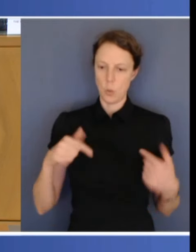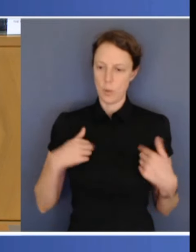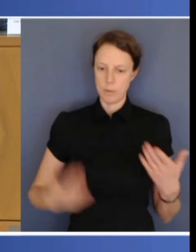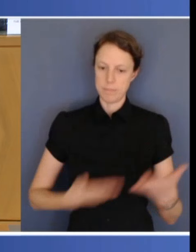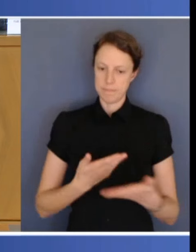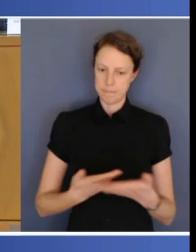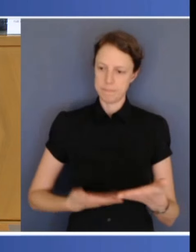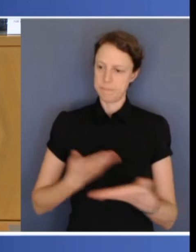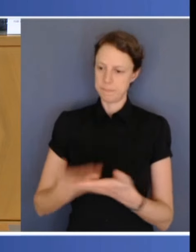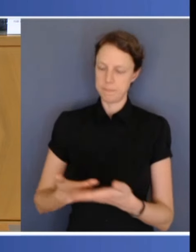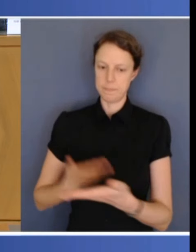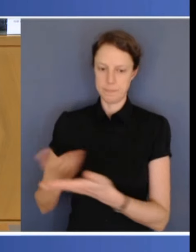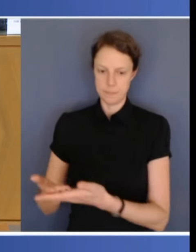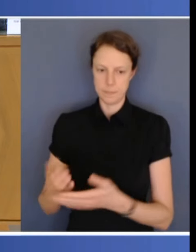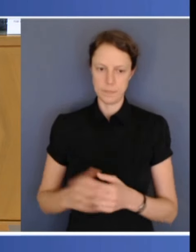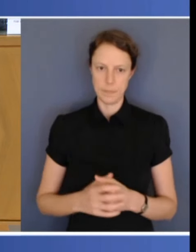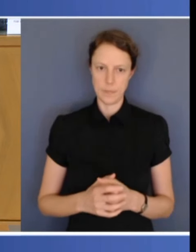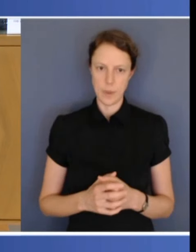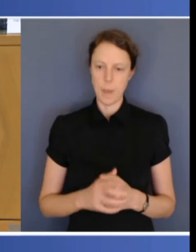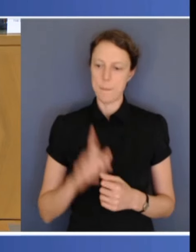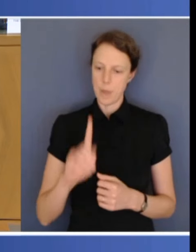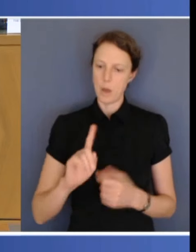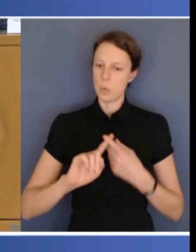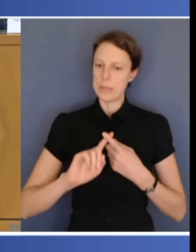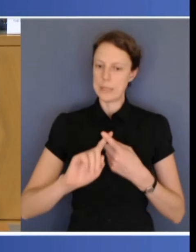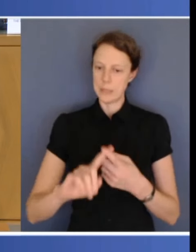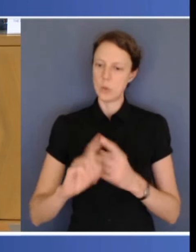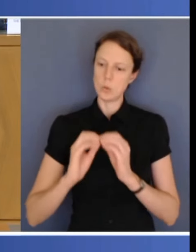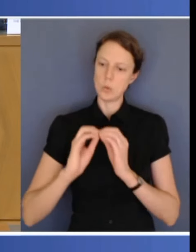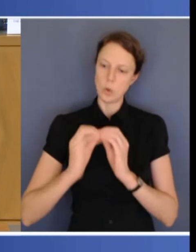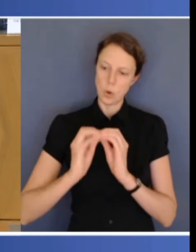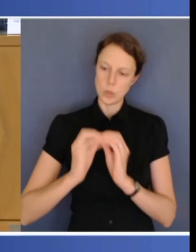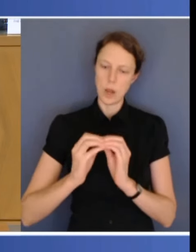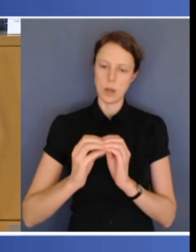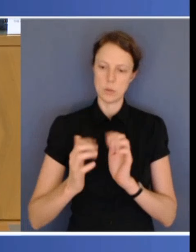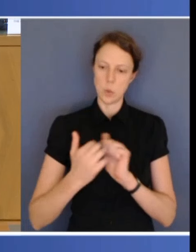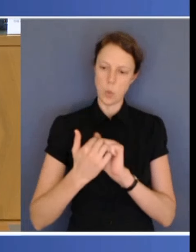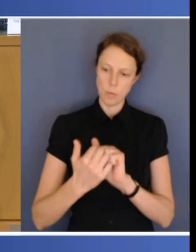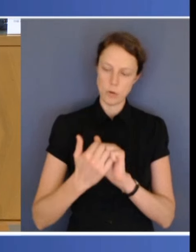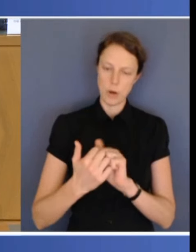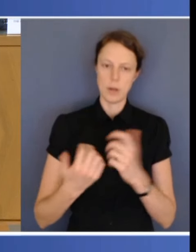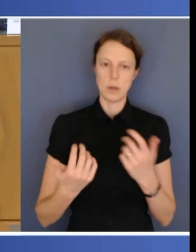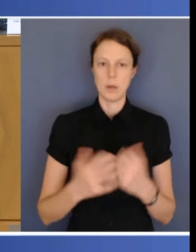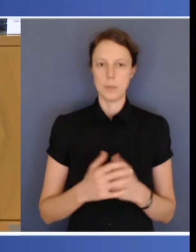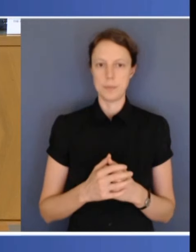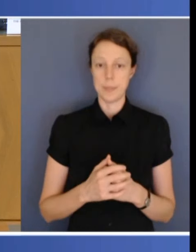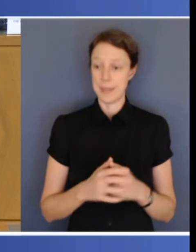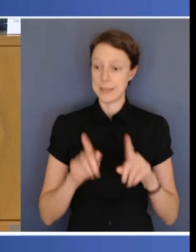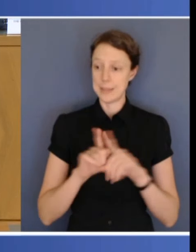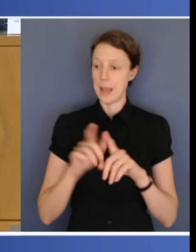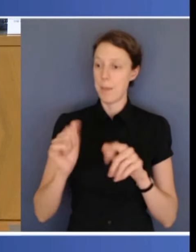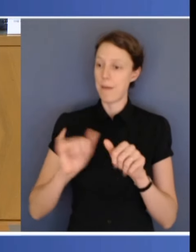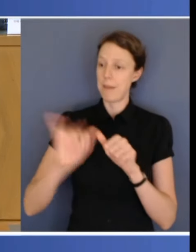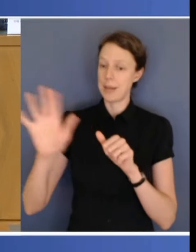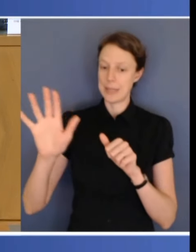to negotiate and cooperate, just as we have the outstanding agreement that we have with Queensland on the Olympics, for